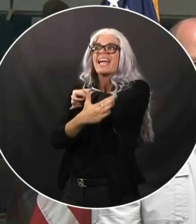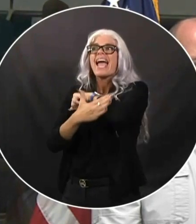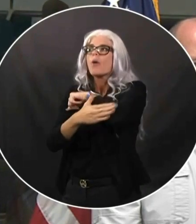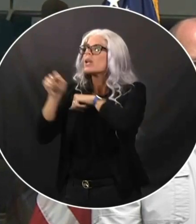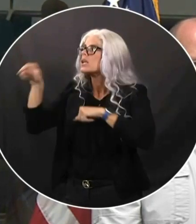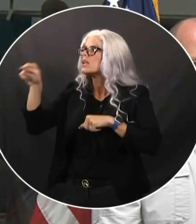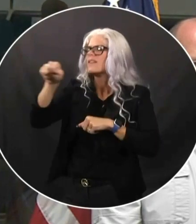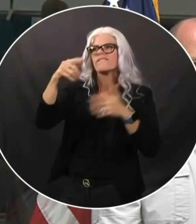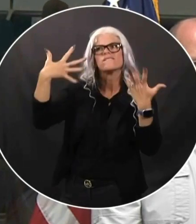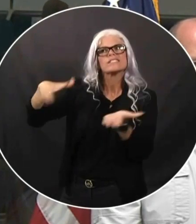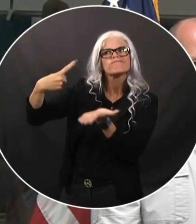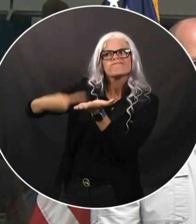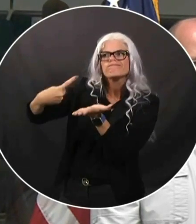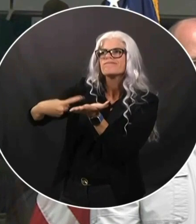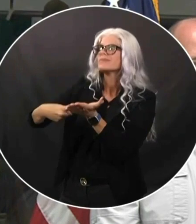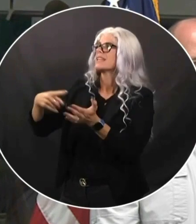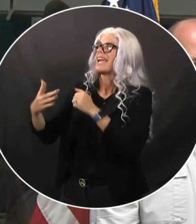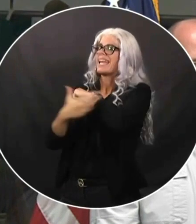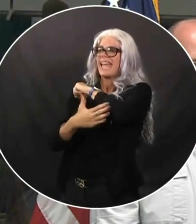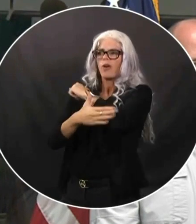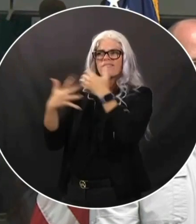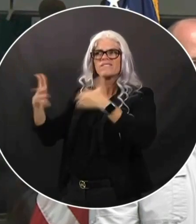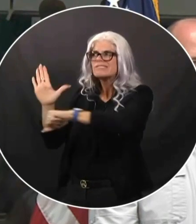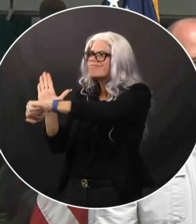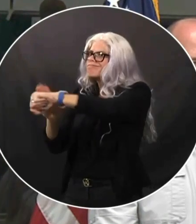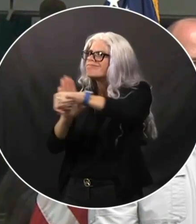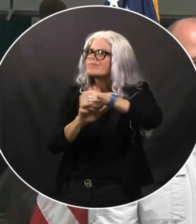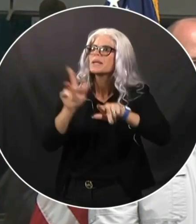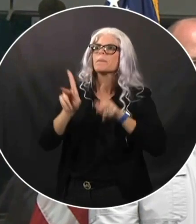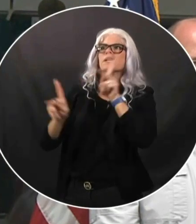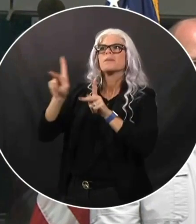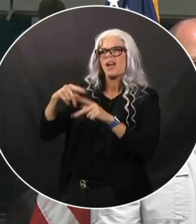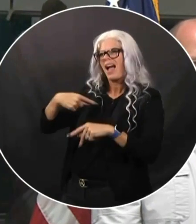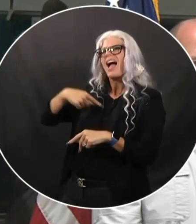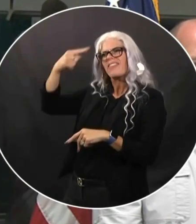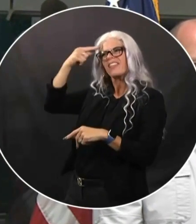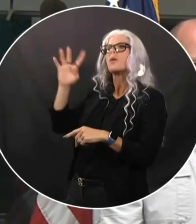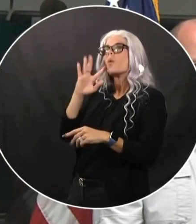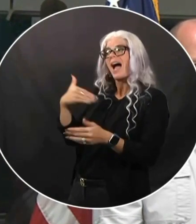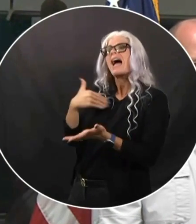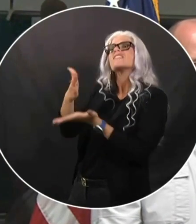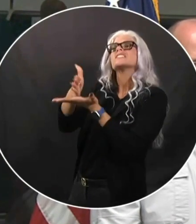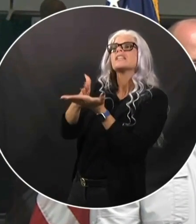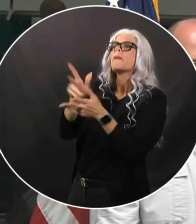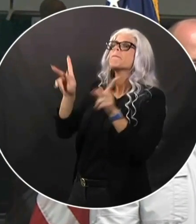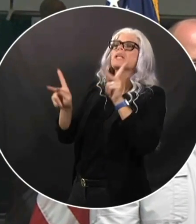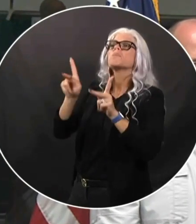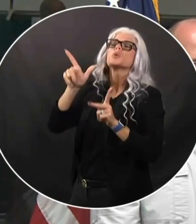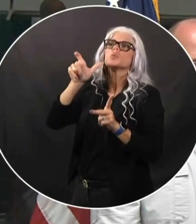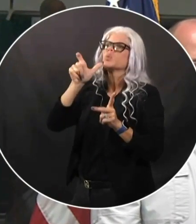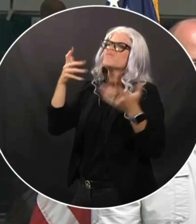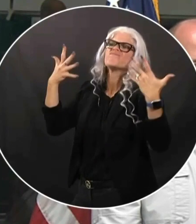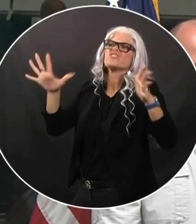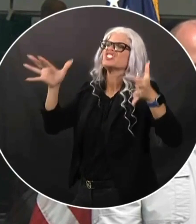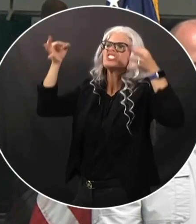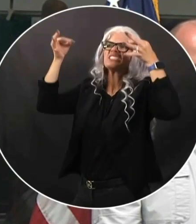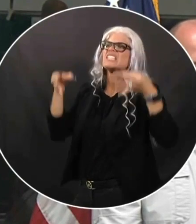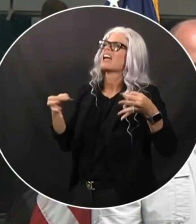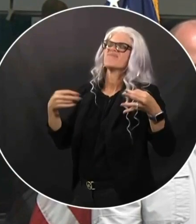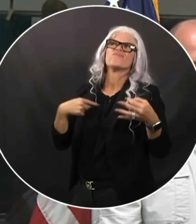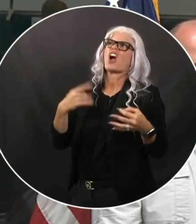to to make the preparations. I think you have do have some people that have already decided to do that even before